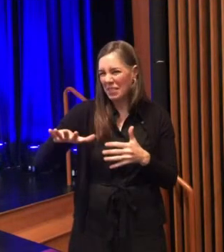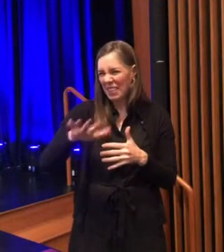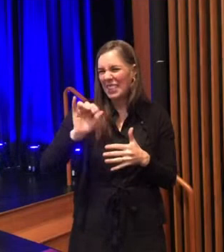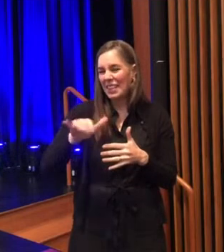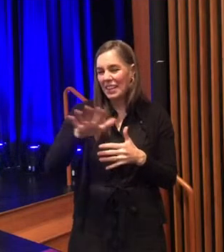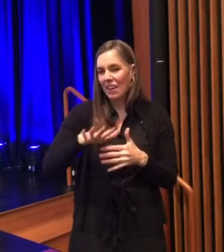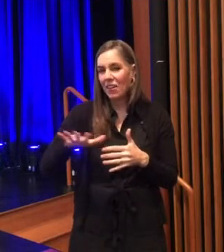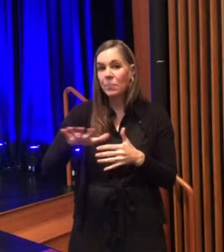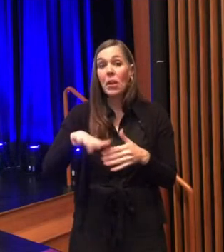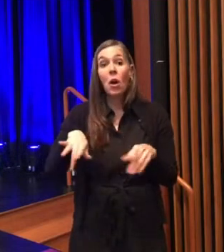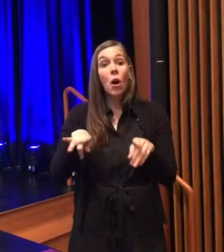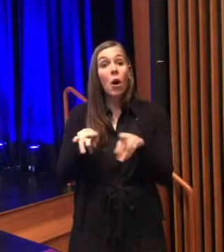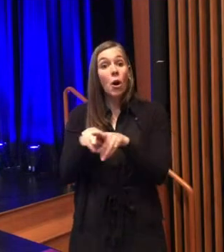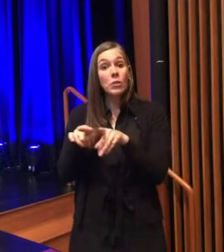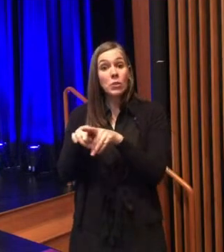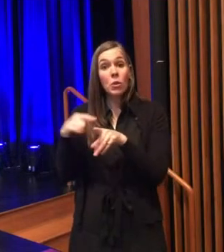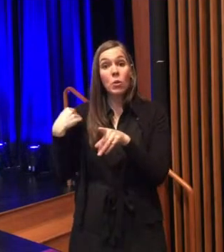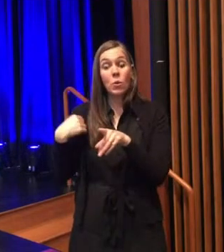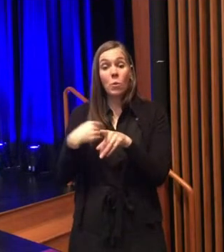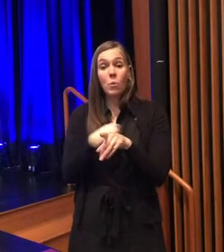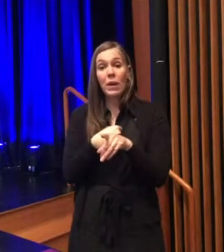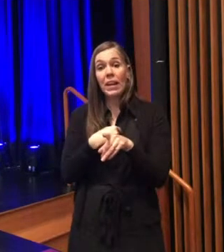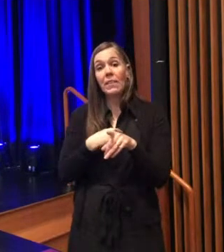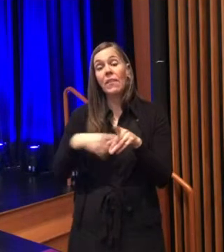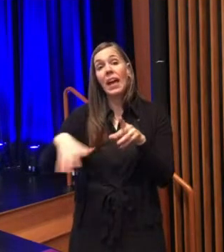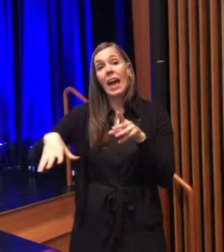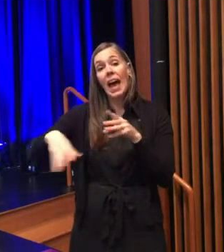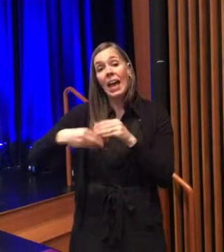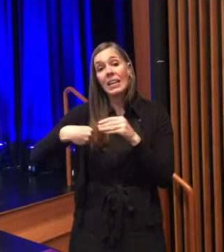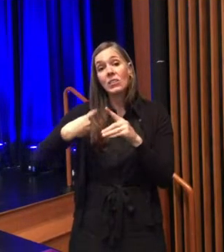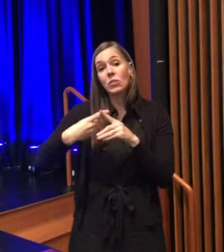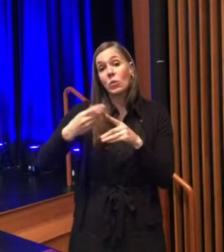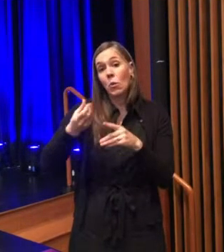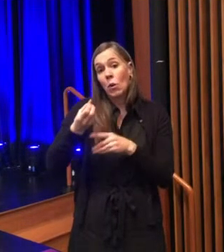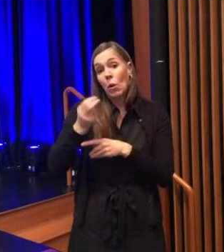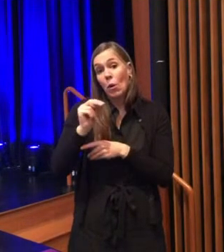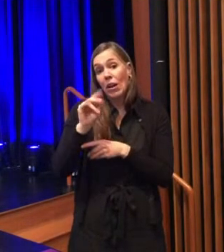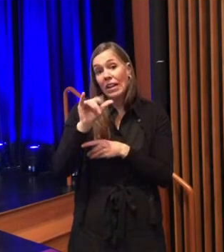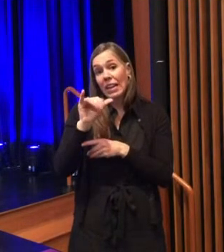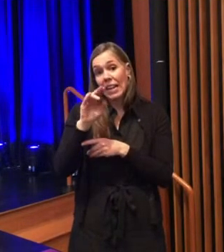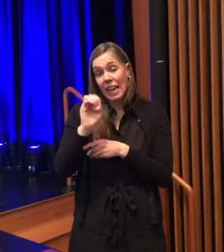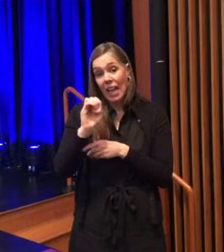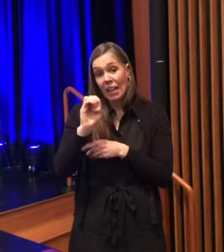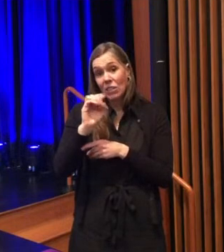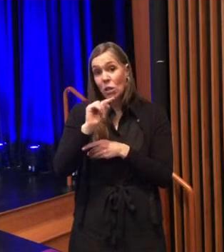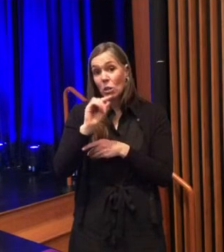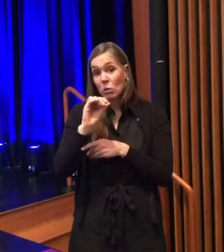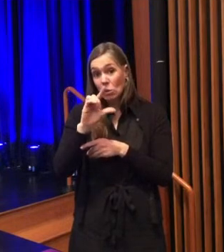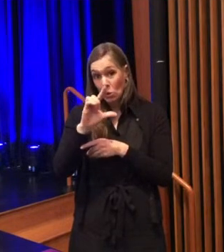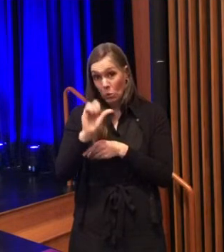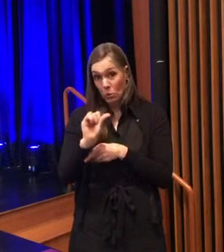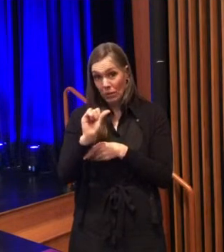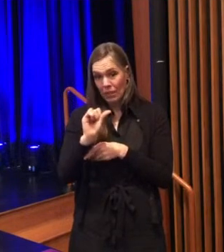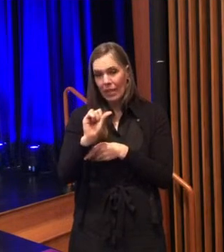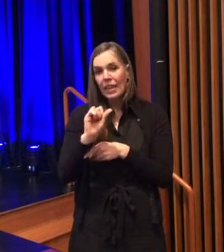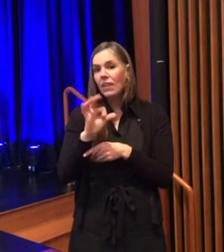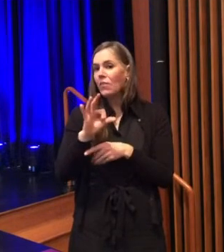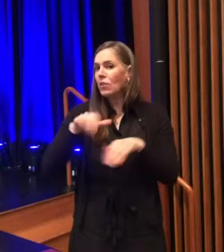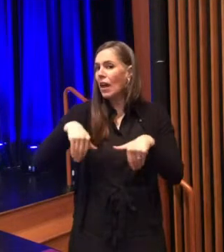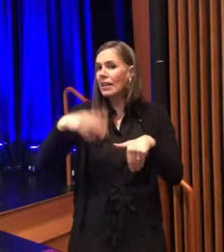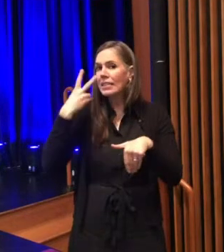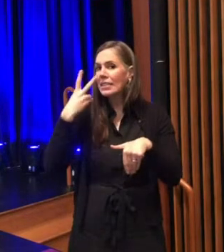include engage lancaster and if you don't know what i'm talking about please go online and check it out where public projects are posted for input and feedback